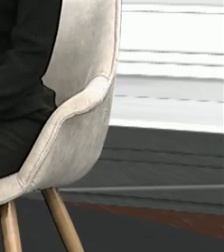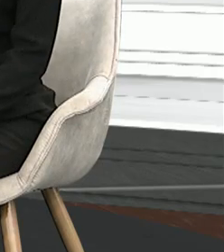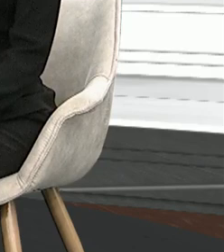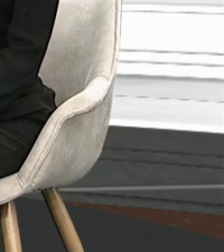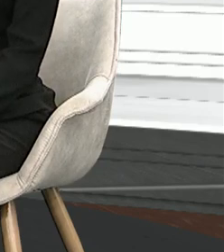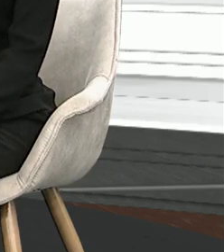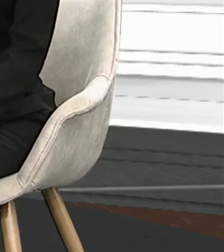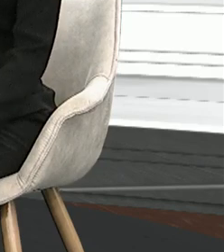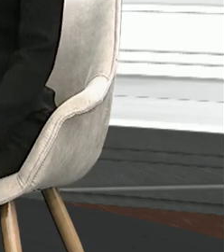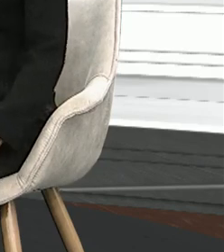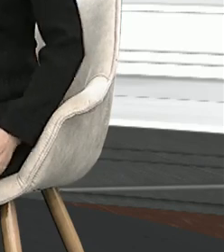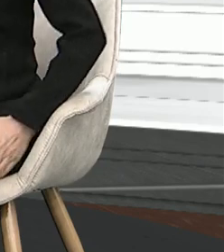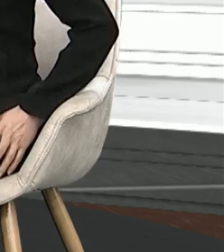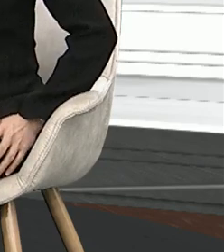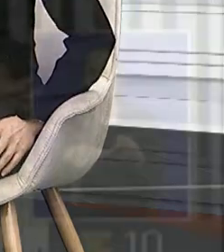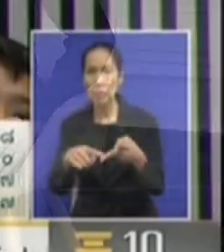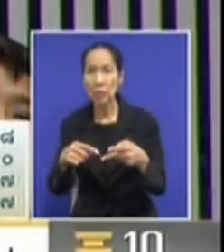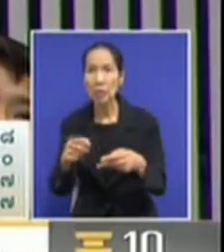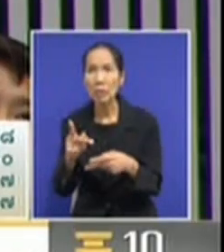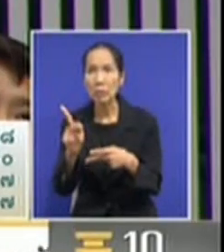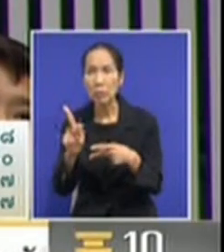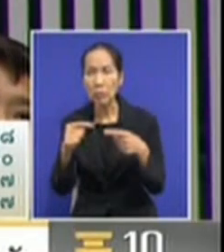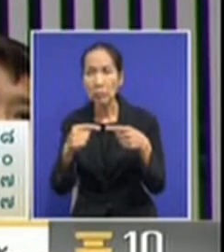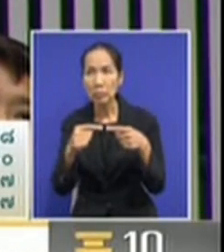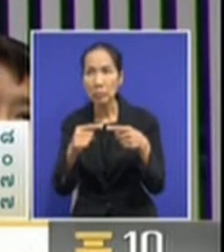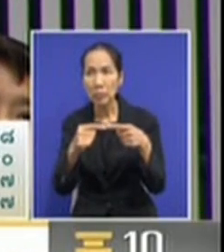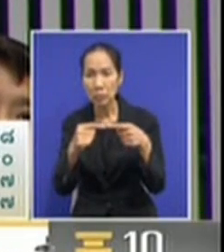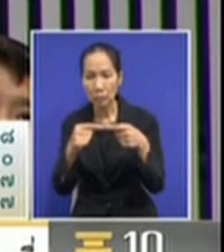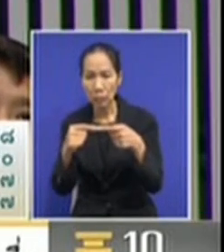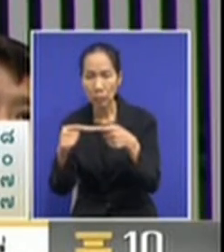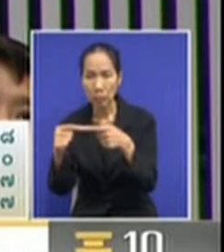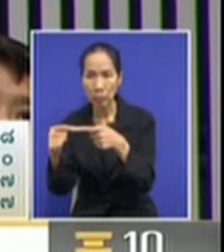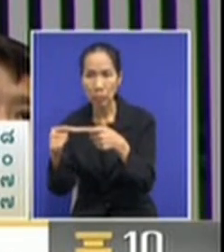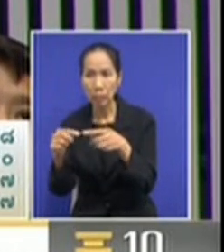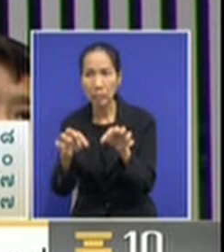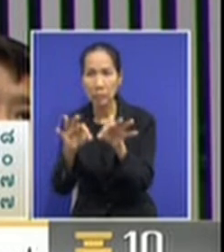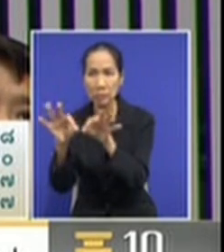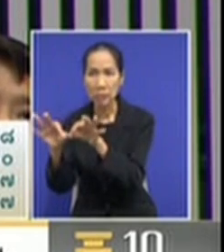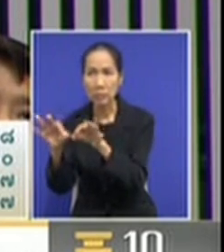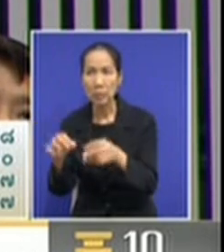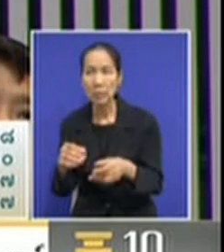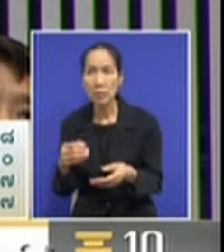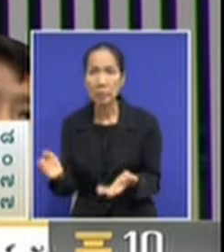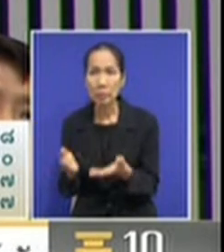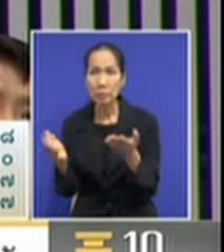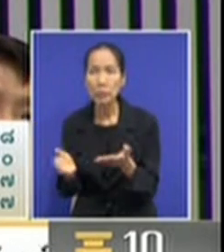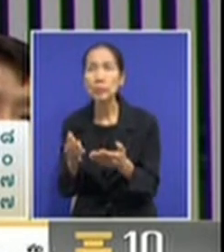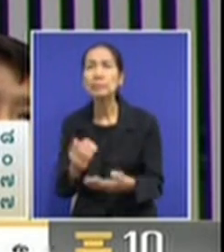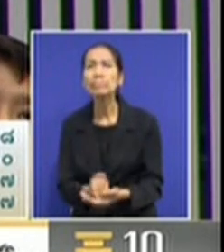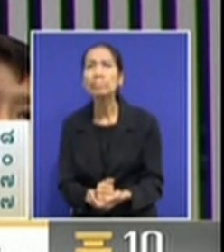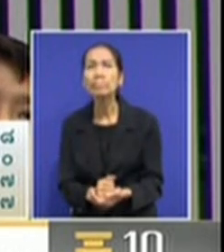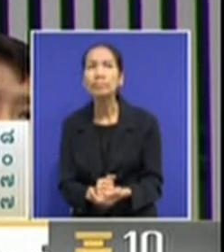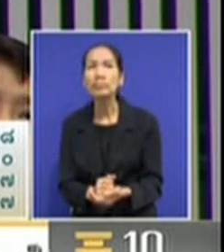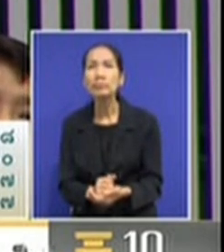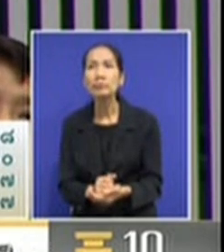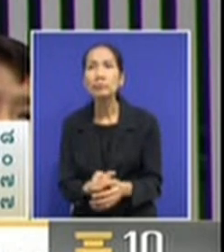point and then we'll come back again when there are new developments. Yes. Yes. So, we will say goodbye for now and we will be